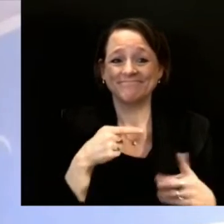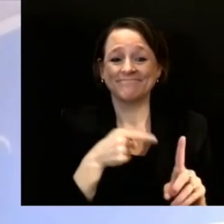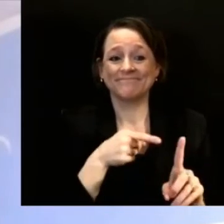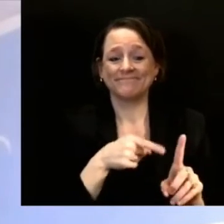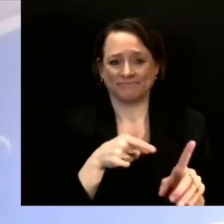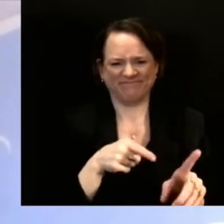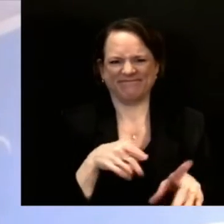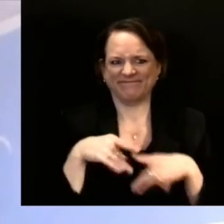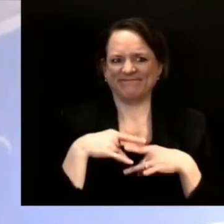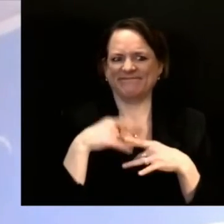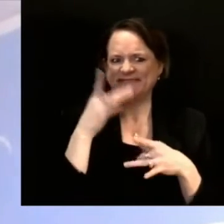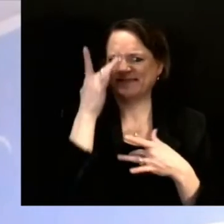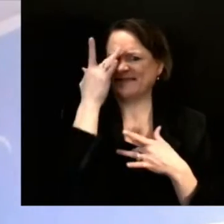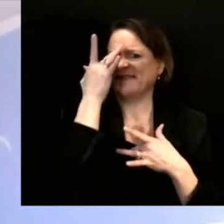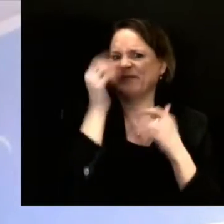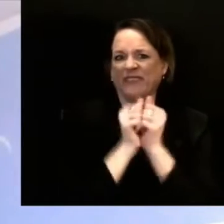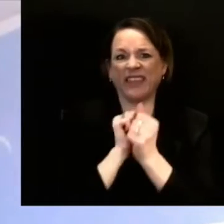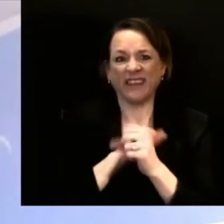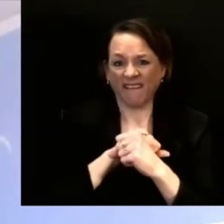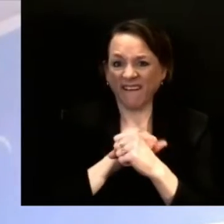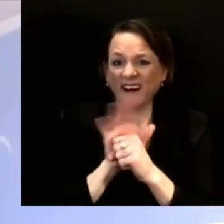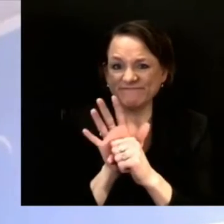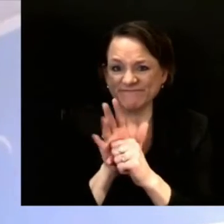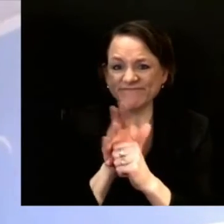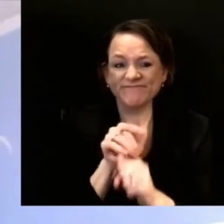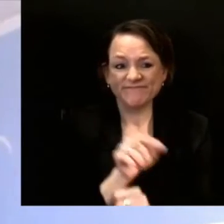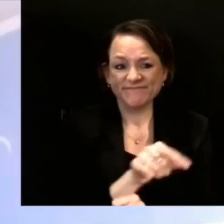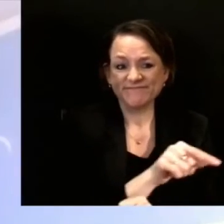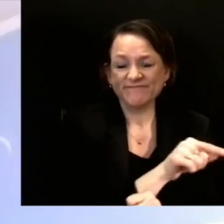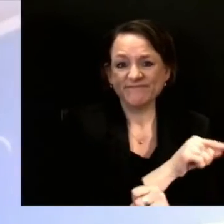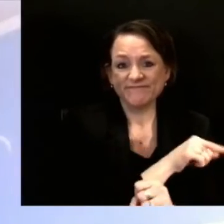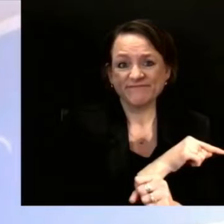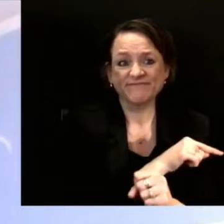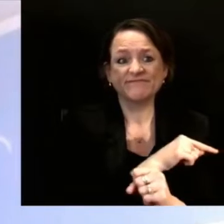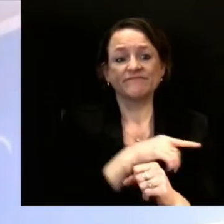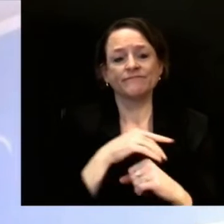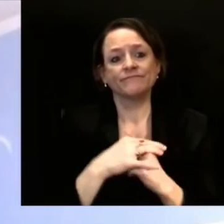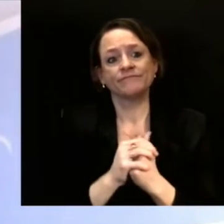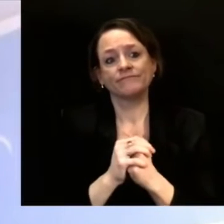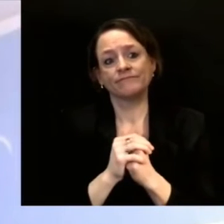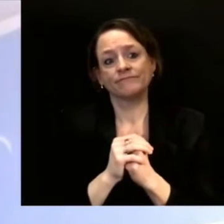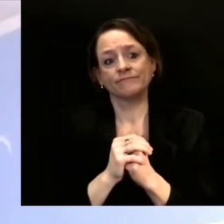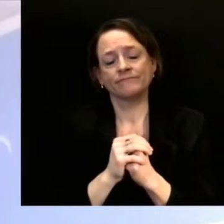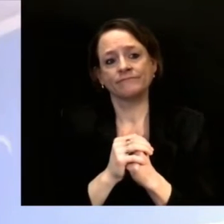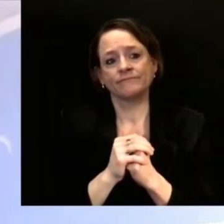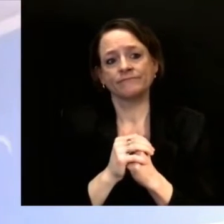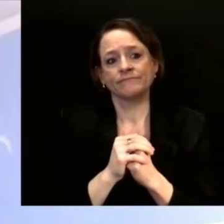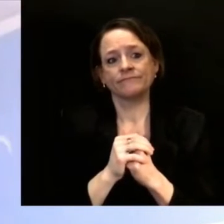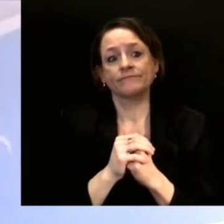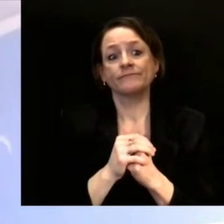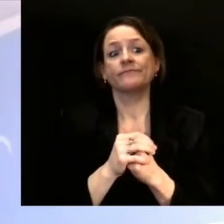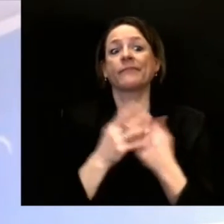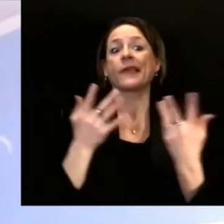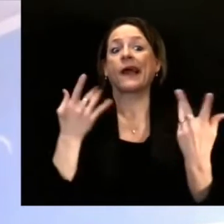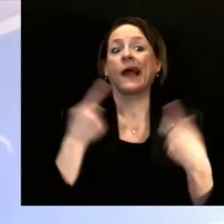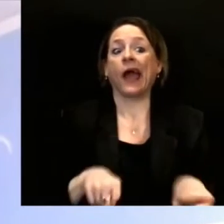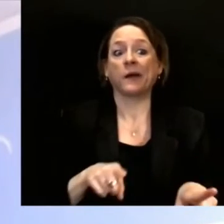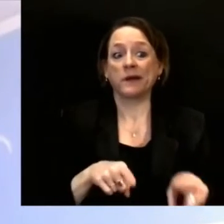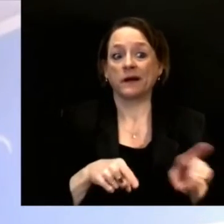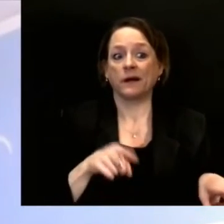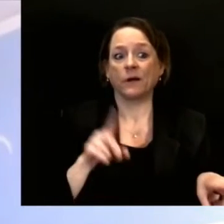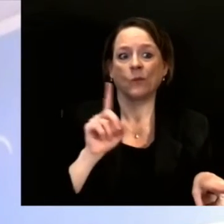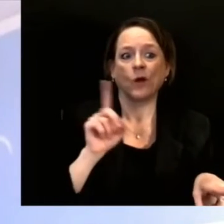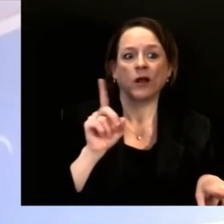to make sure that we don't have a situation like we had in Denmark where a large number of mink had to be culled due to